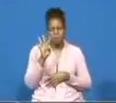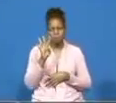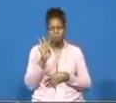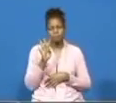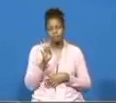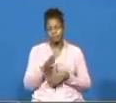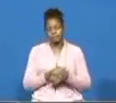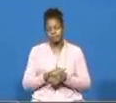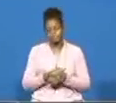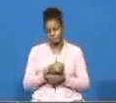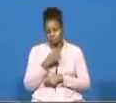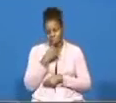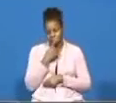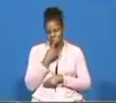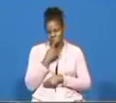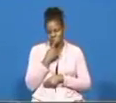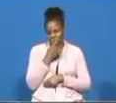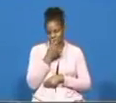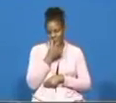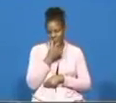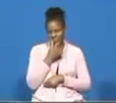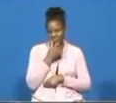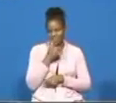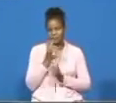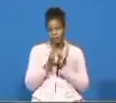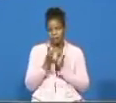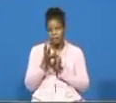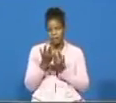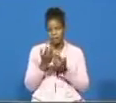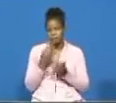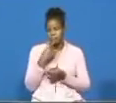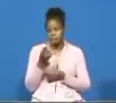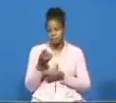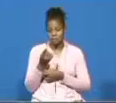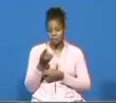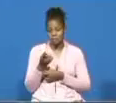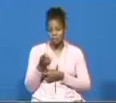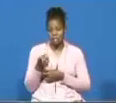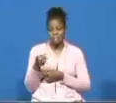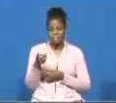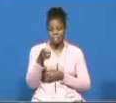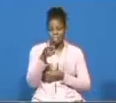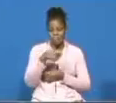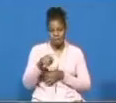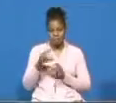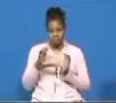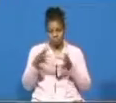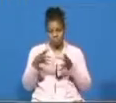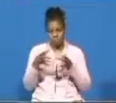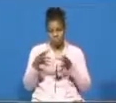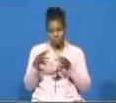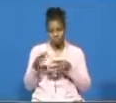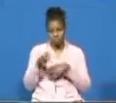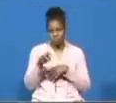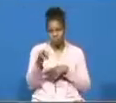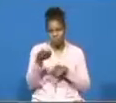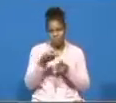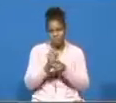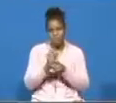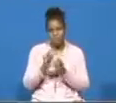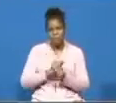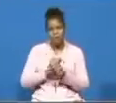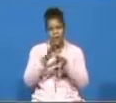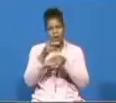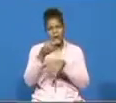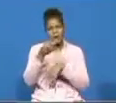of time the bible tells us here it says and they journeyed from mount whore